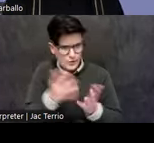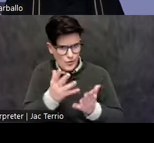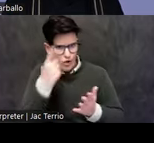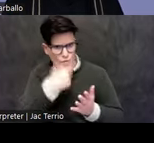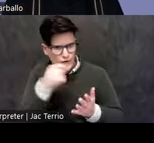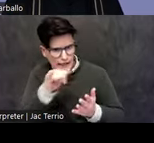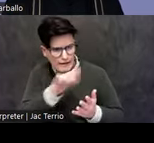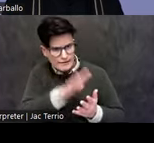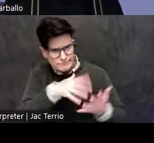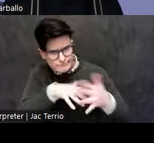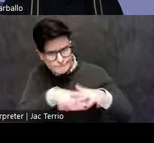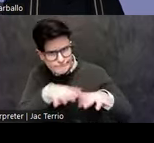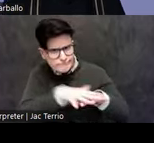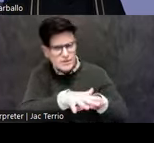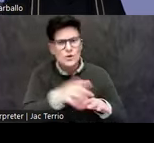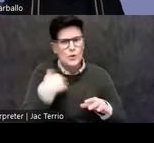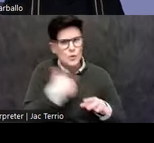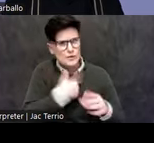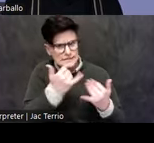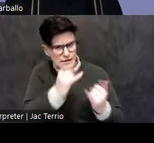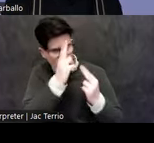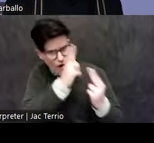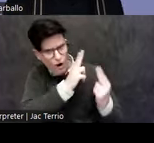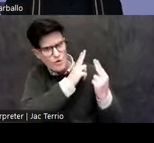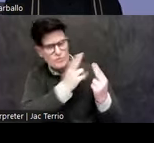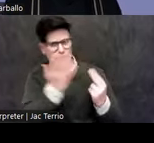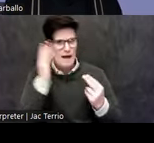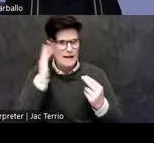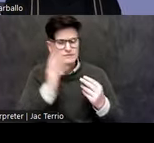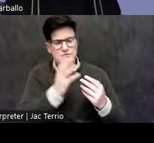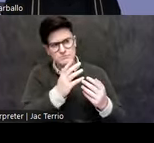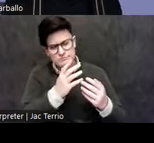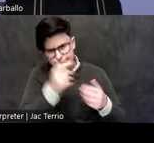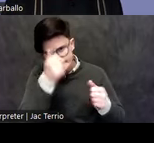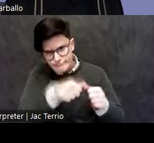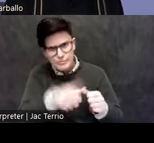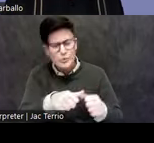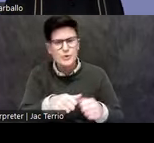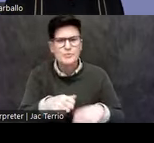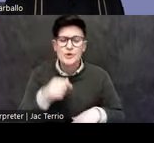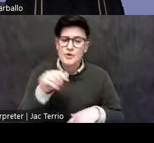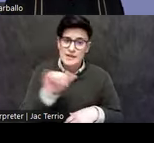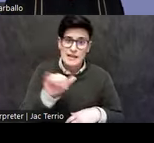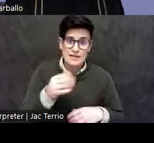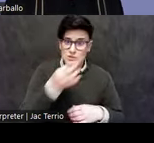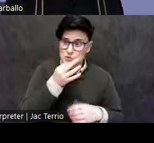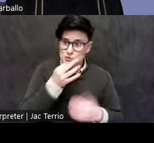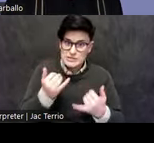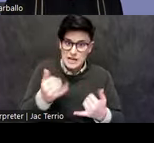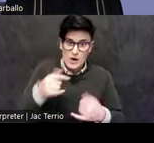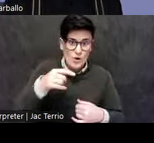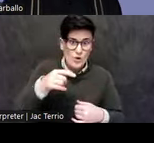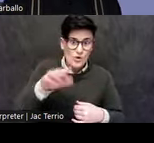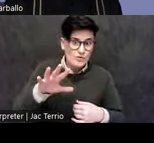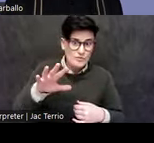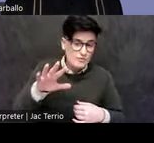commemorated in many ways. So as some examples with the quincentennial of the end of the Spanish-Aztec